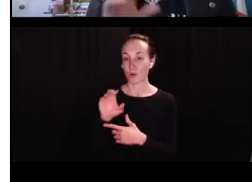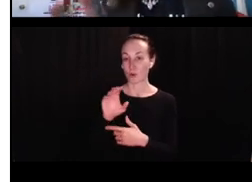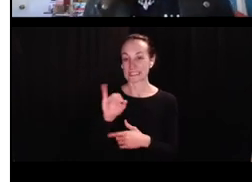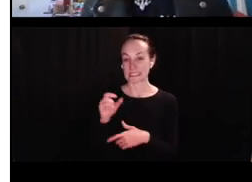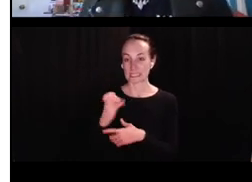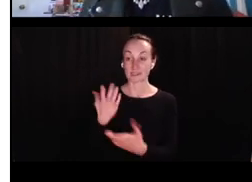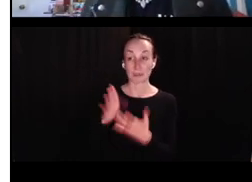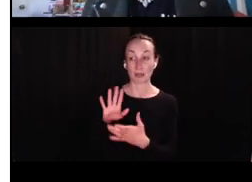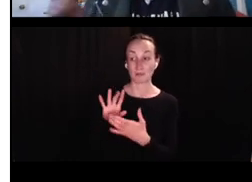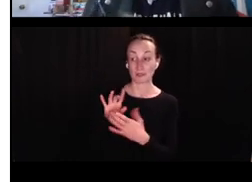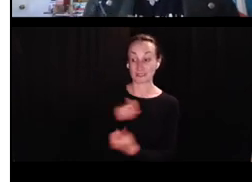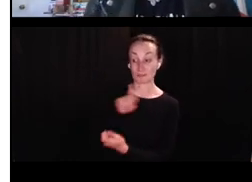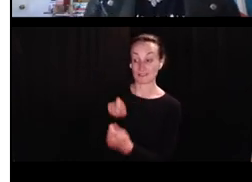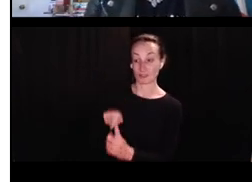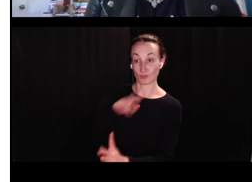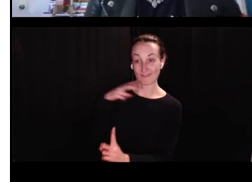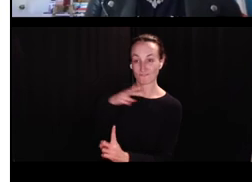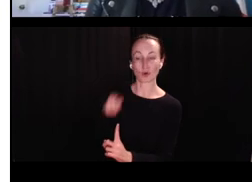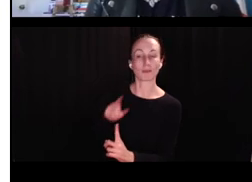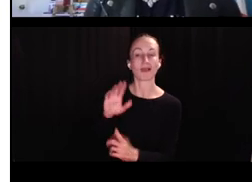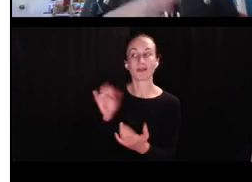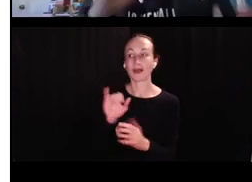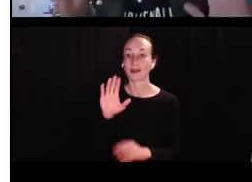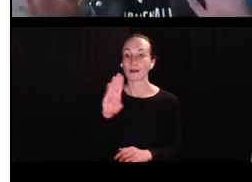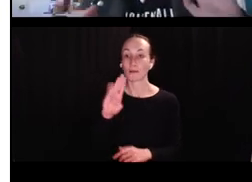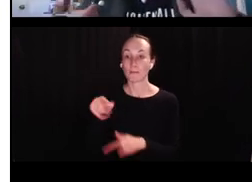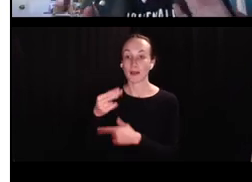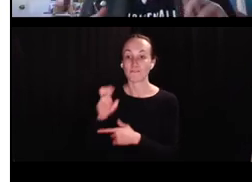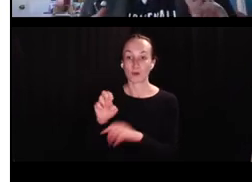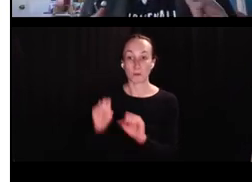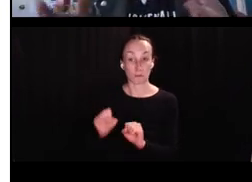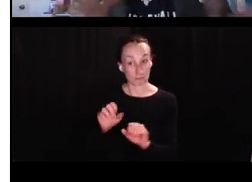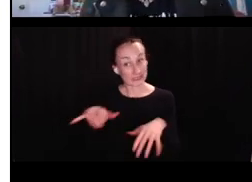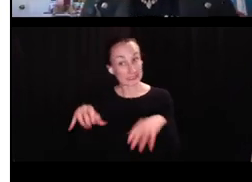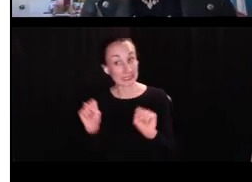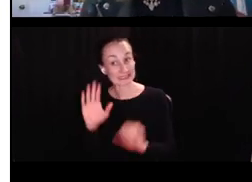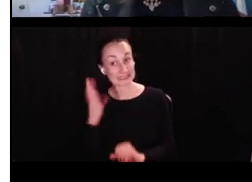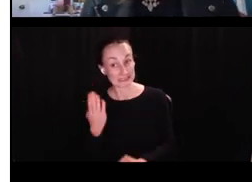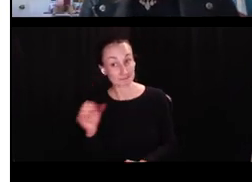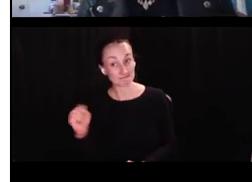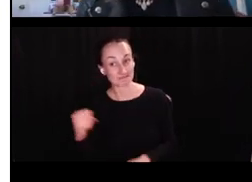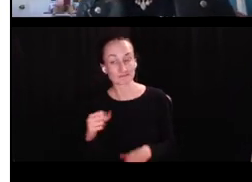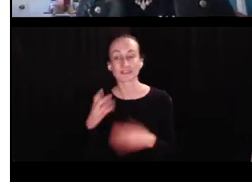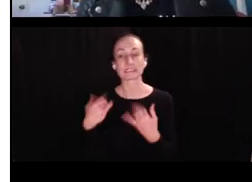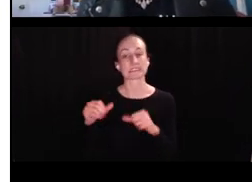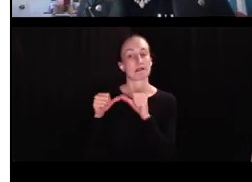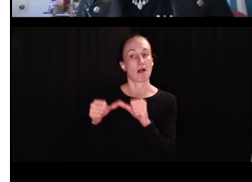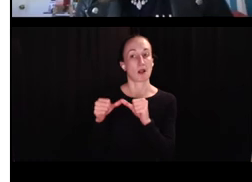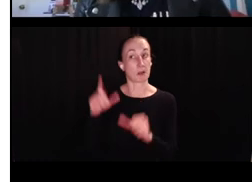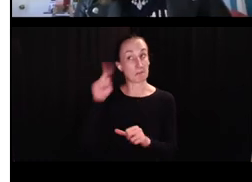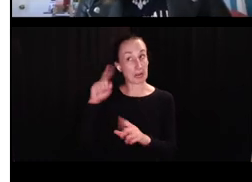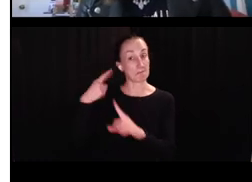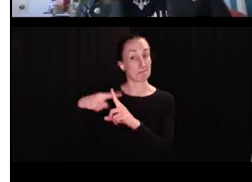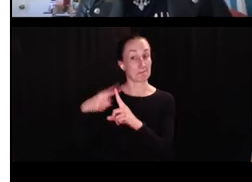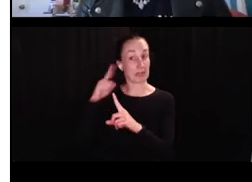-syntax, perhaps inherent or unique to the verb, like, um, by phone probability? Uh, yes, it